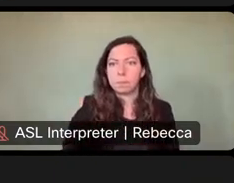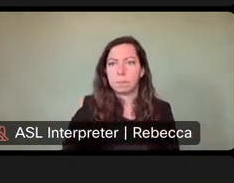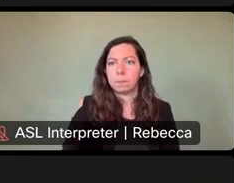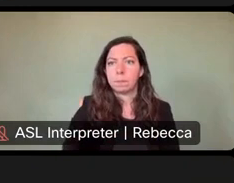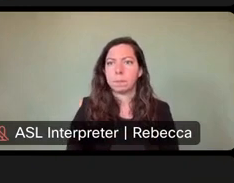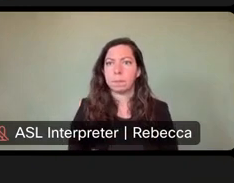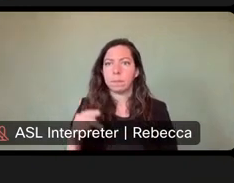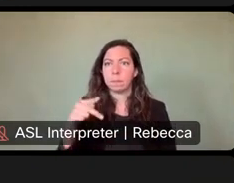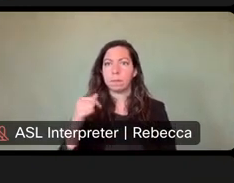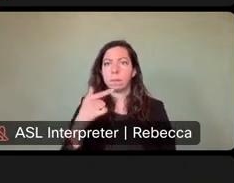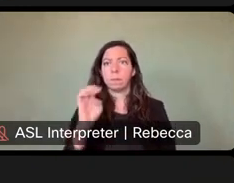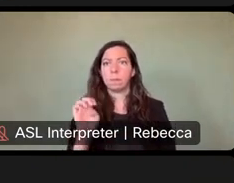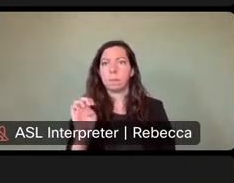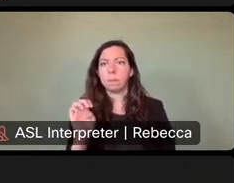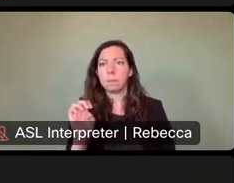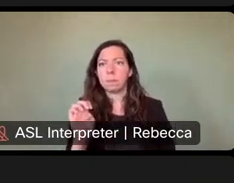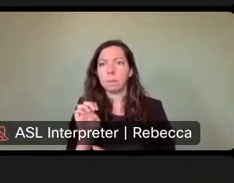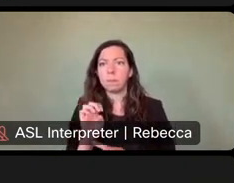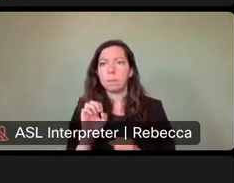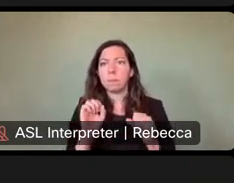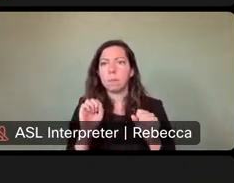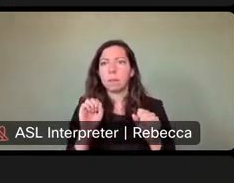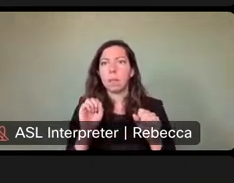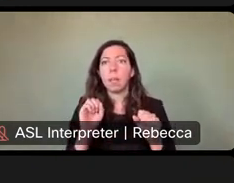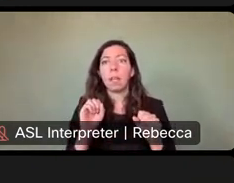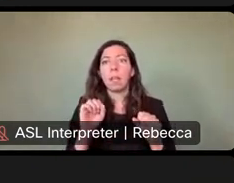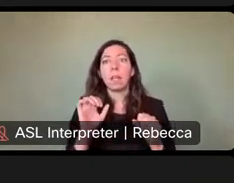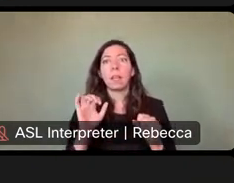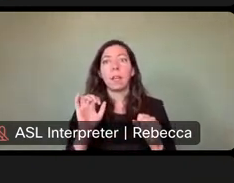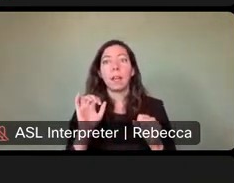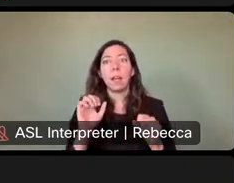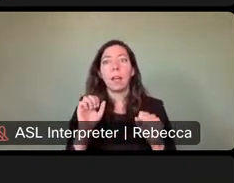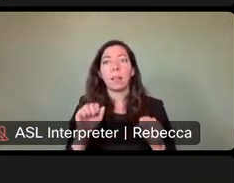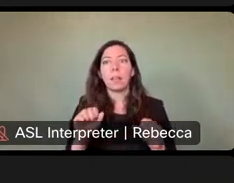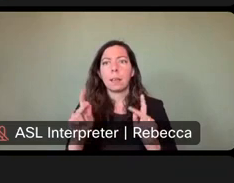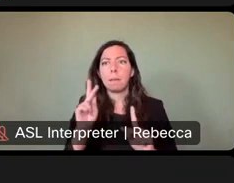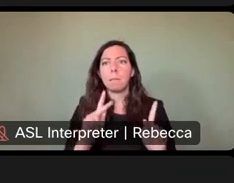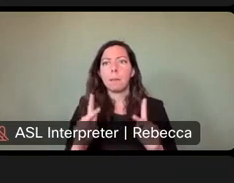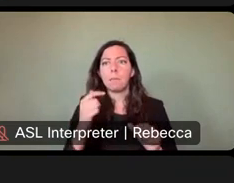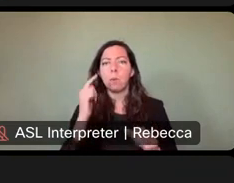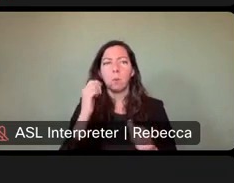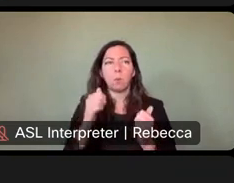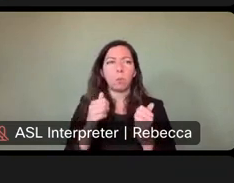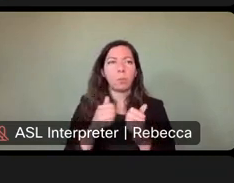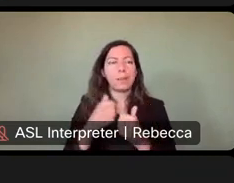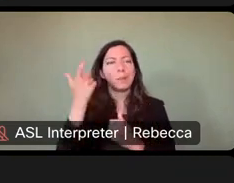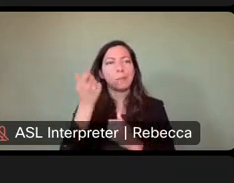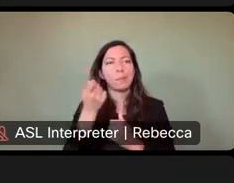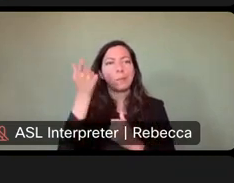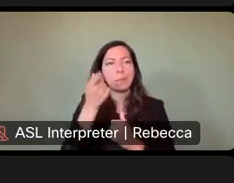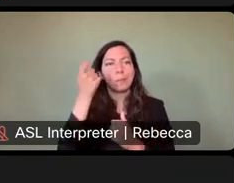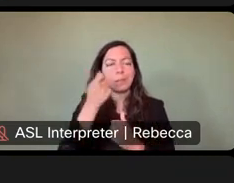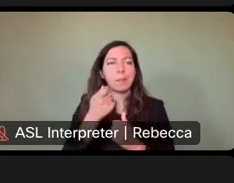Paige love to hear the question about, can people utility assistance get additional access discounts? This is the sector I work in regularly.